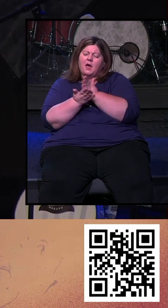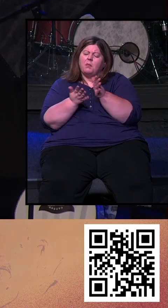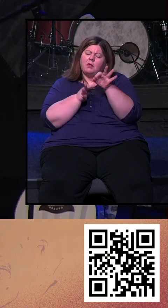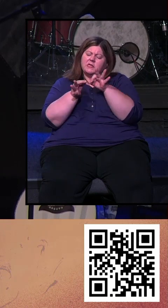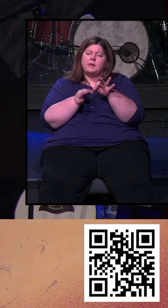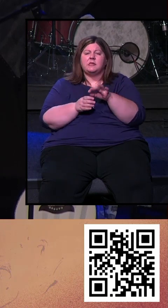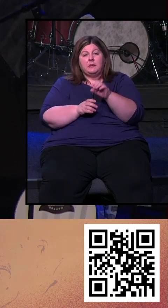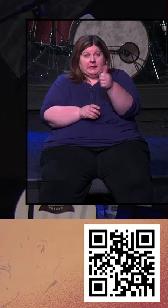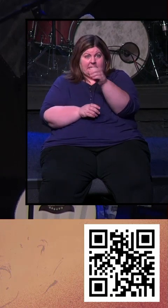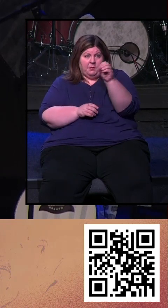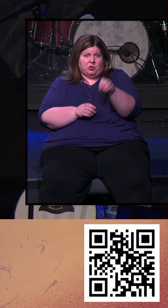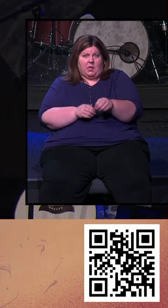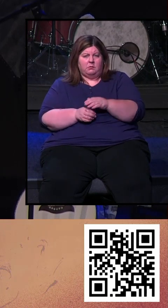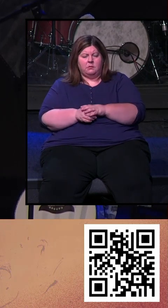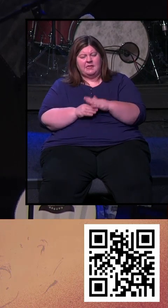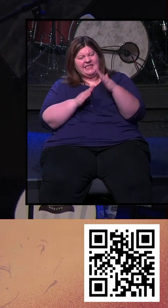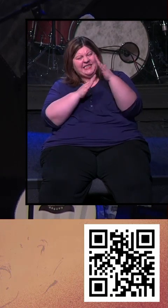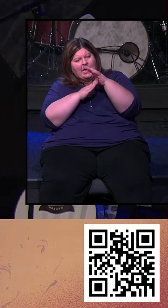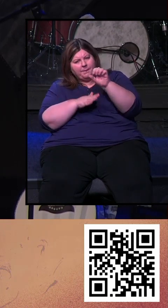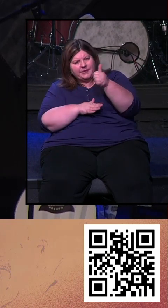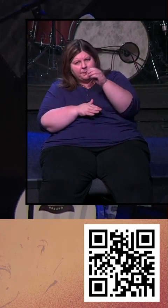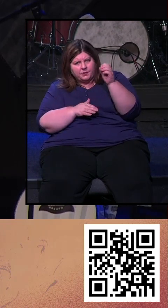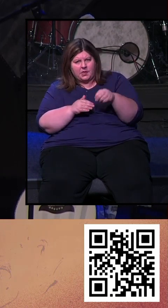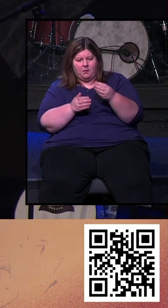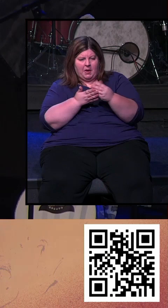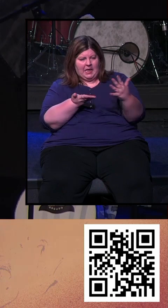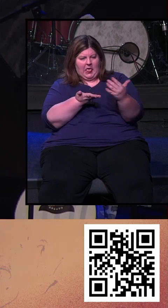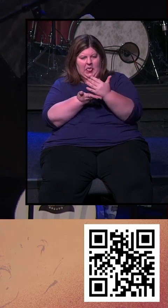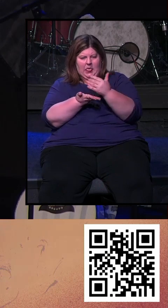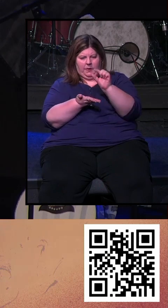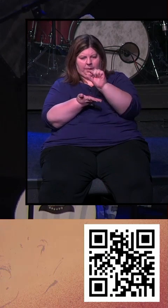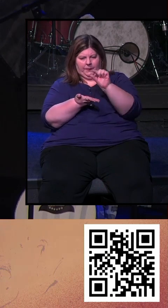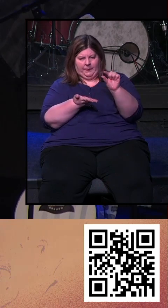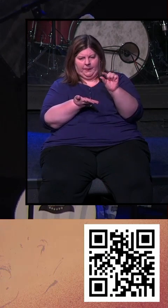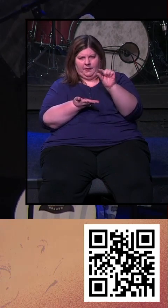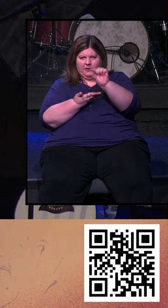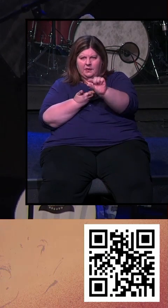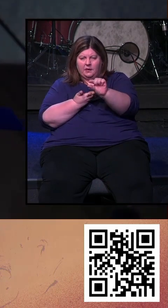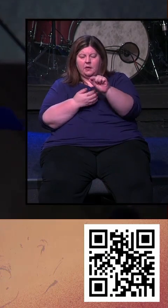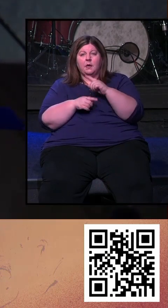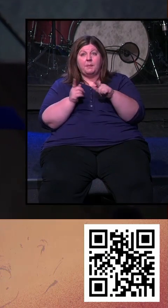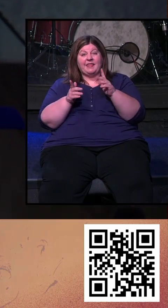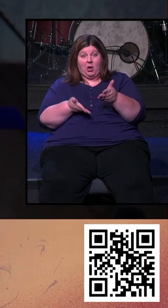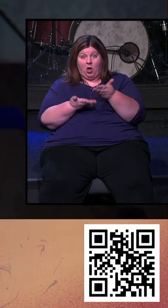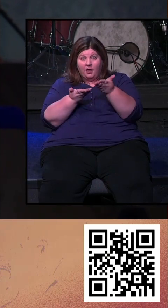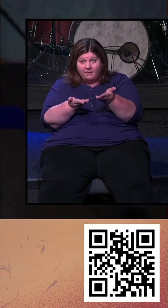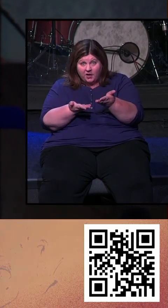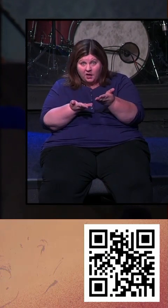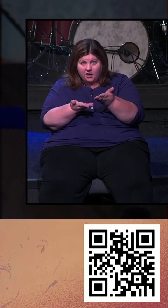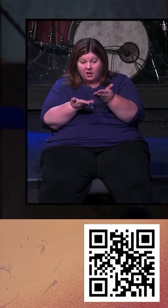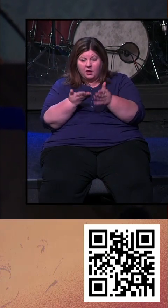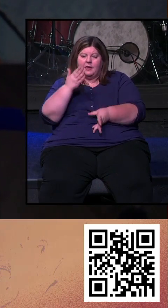10%. It is the first 10% that comes from our income that we get to give to the local church. But then an offering, as the Bible would describe